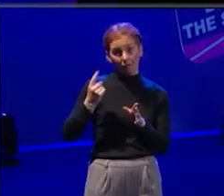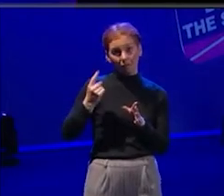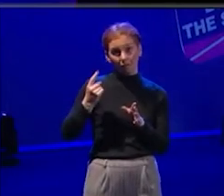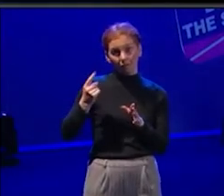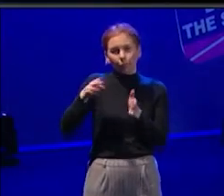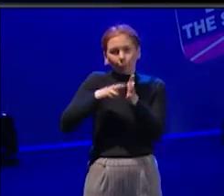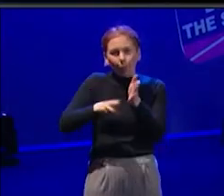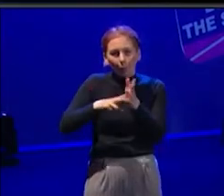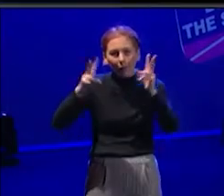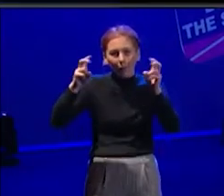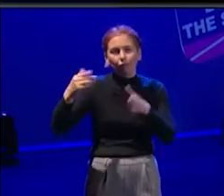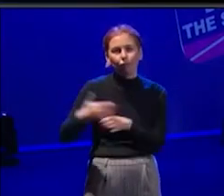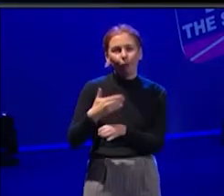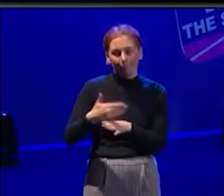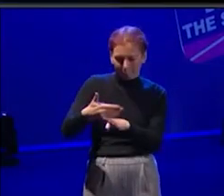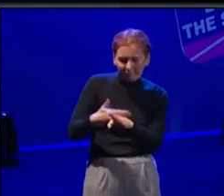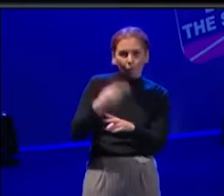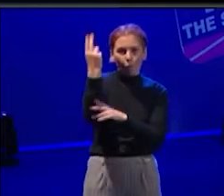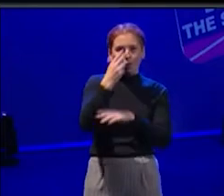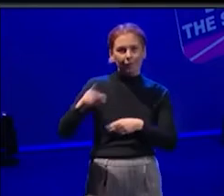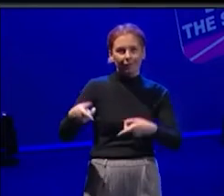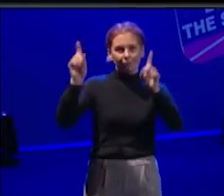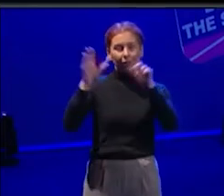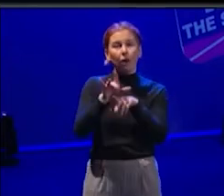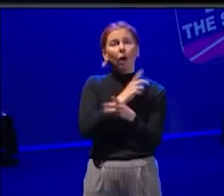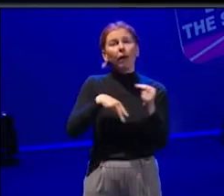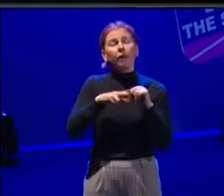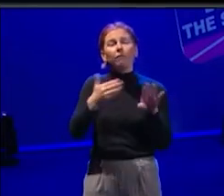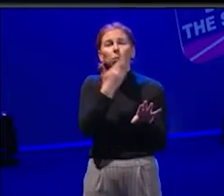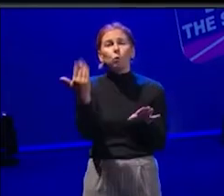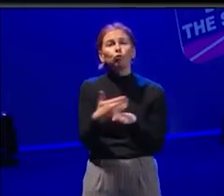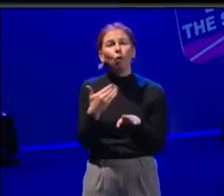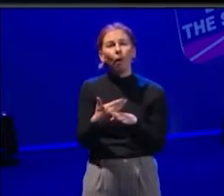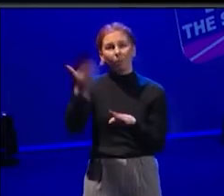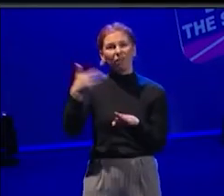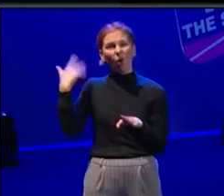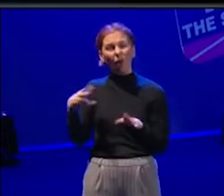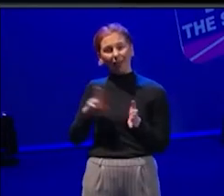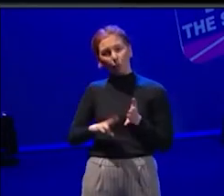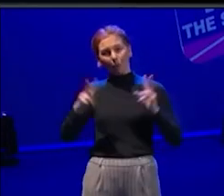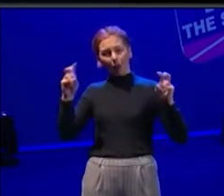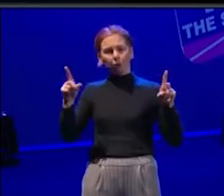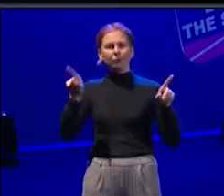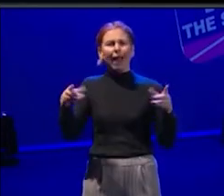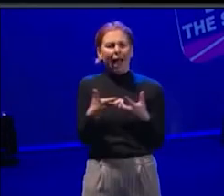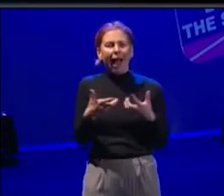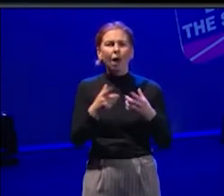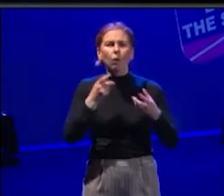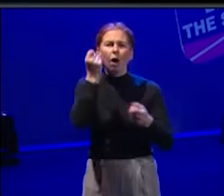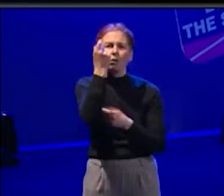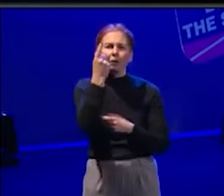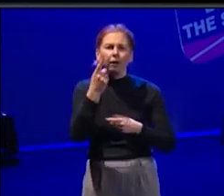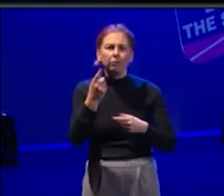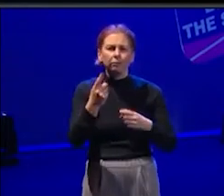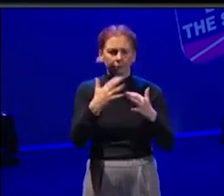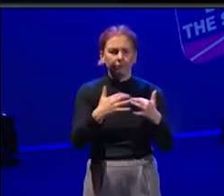artistic director, because I feel like you're not going to be able to really understand people and community and audiences without really, like, being in another sector,